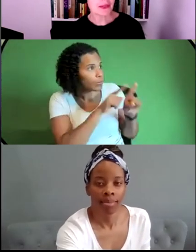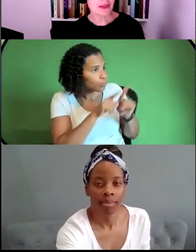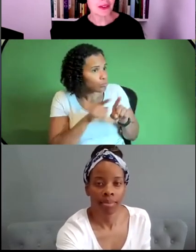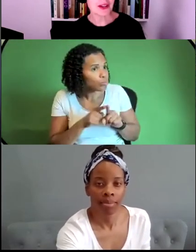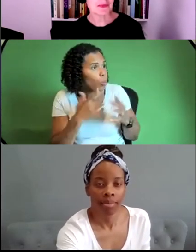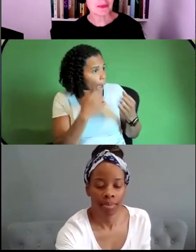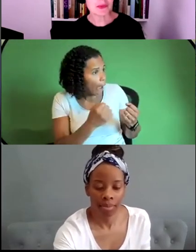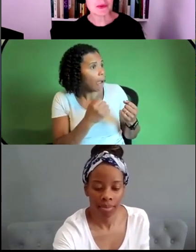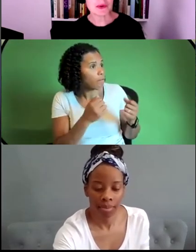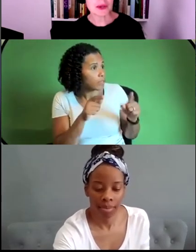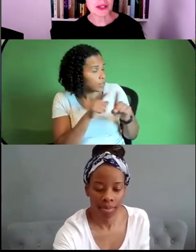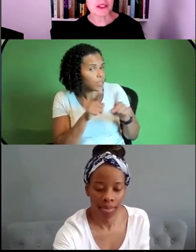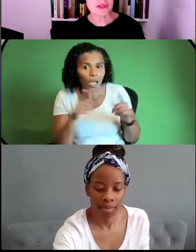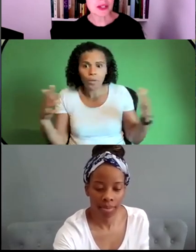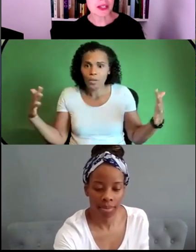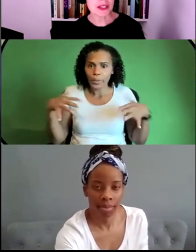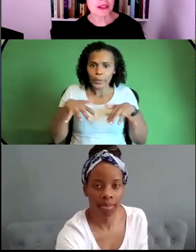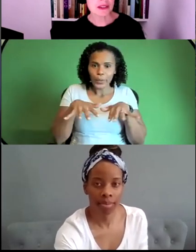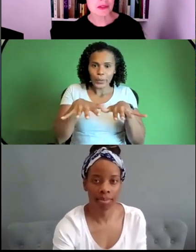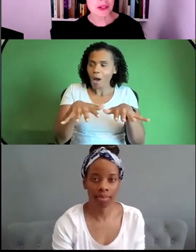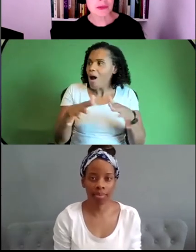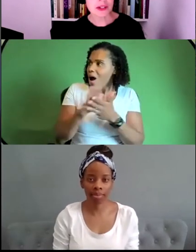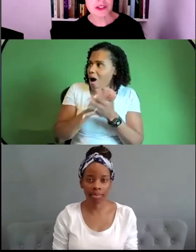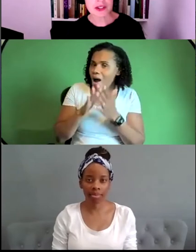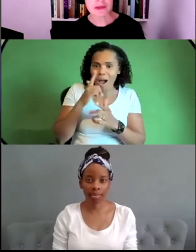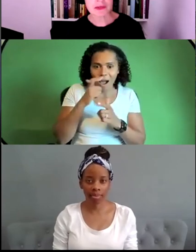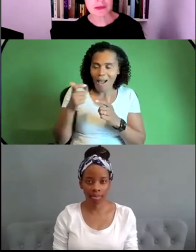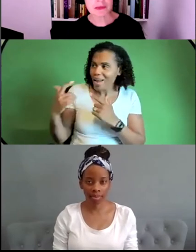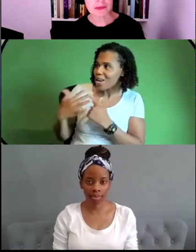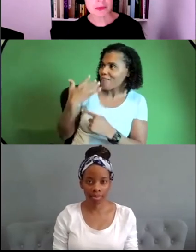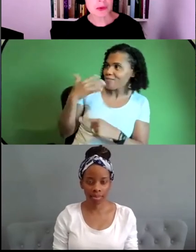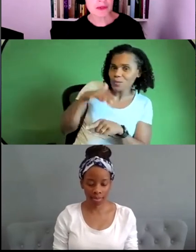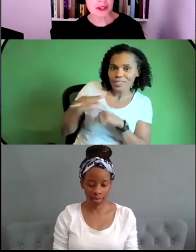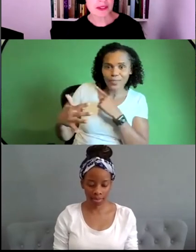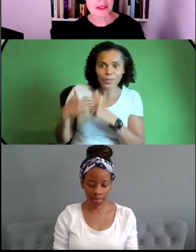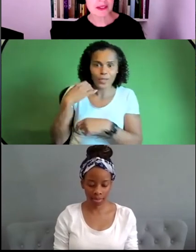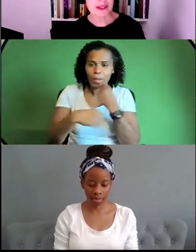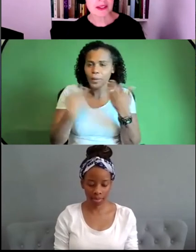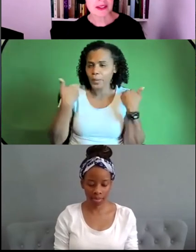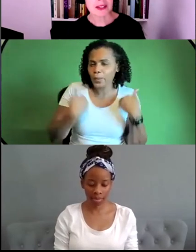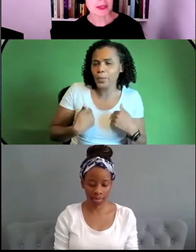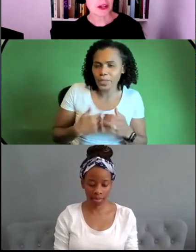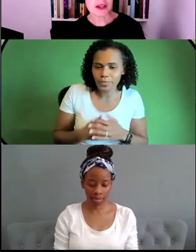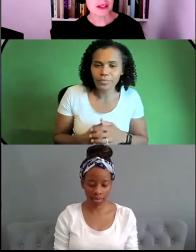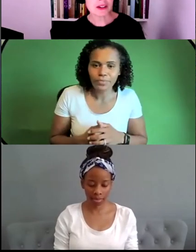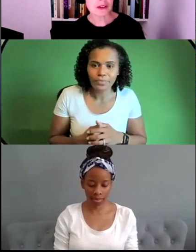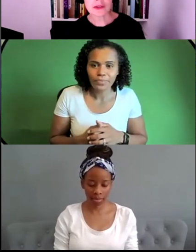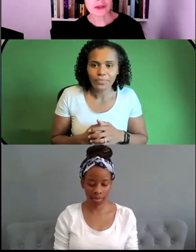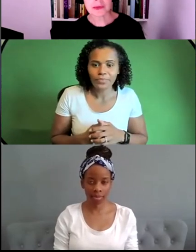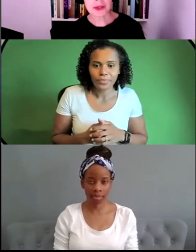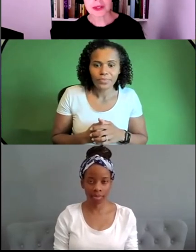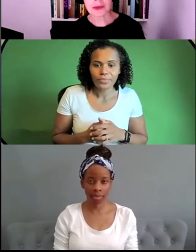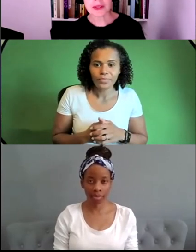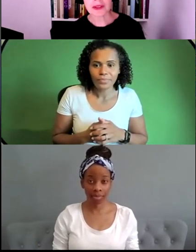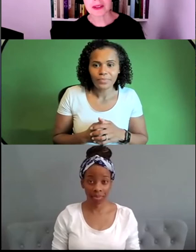um through our work it's really it's really enriching for for all of us i mean i learn a lot